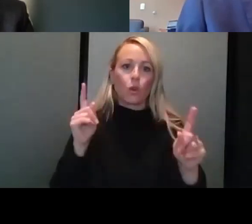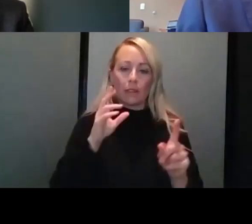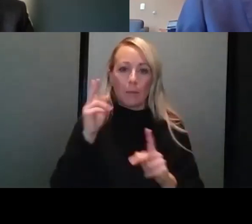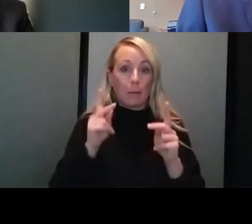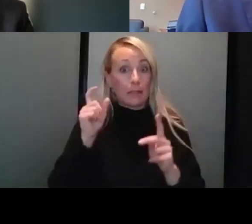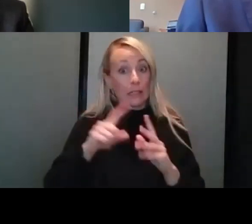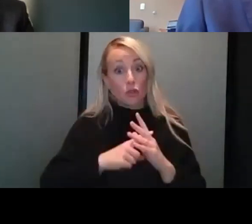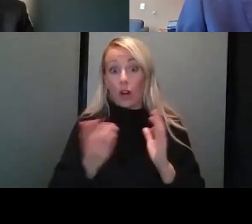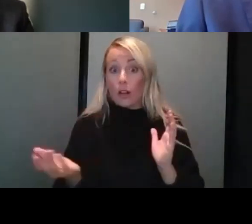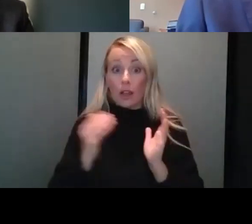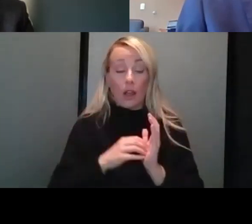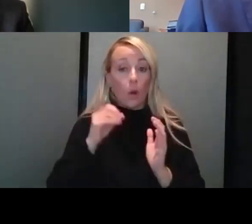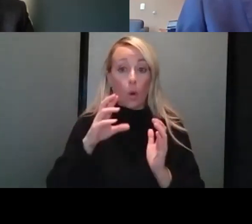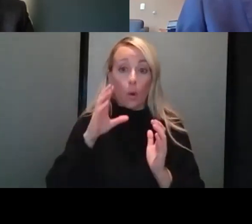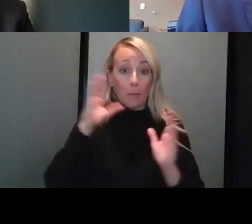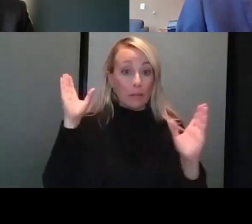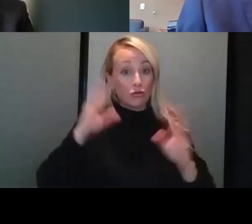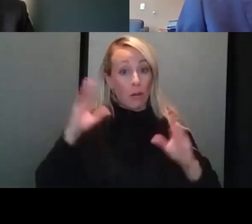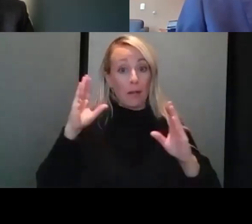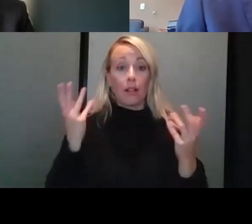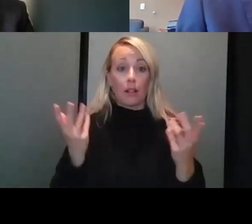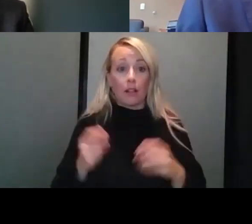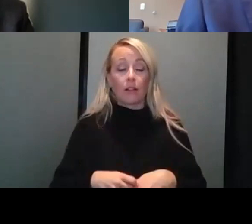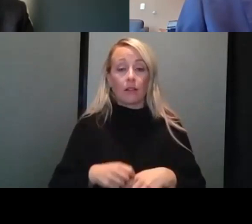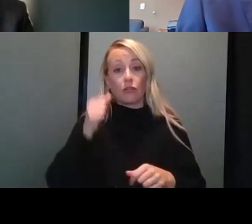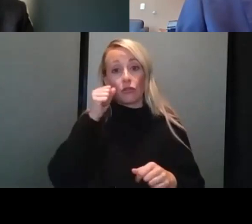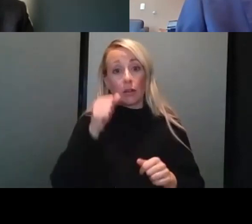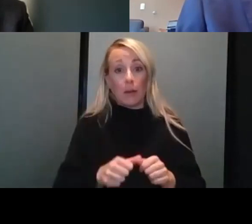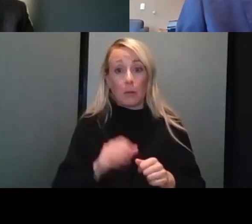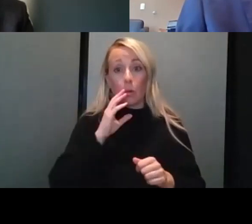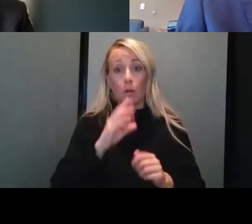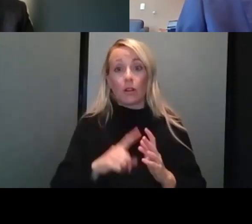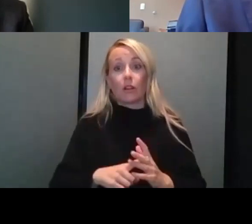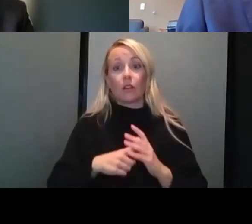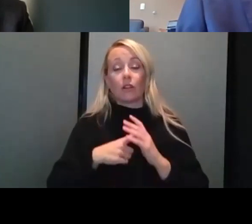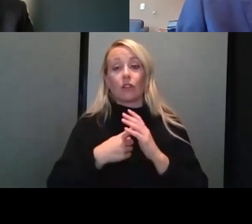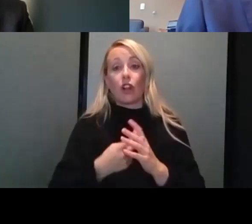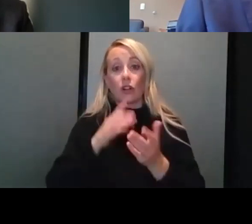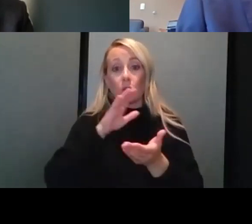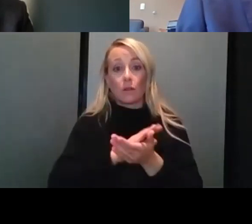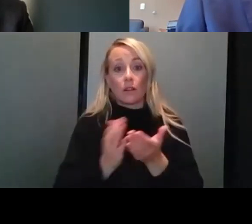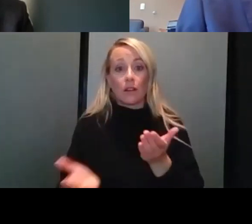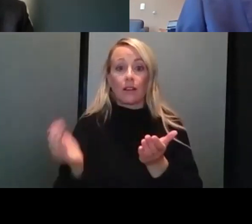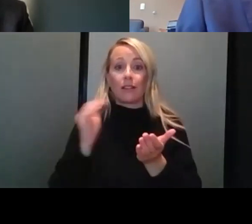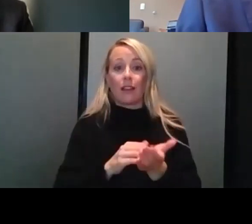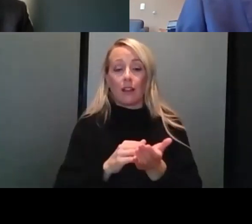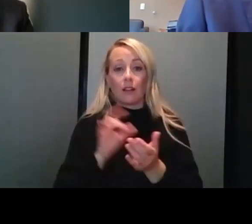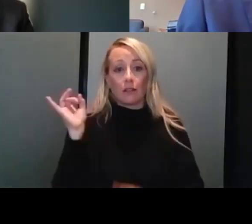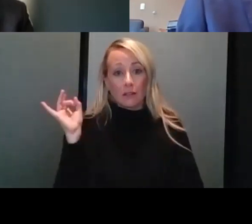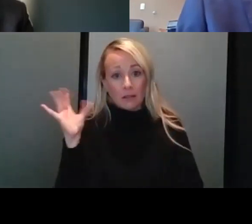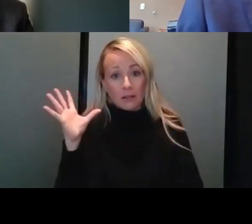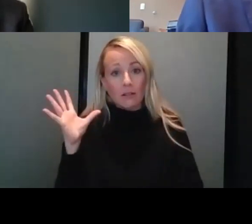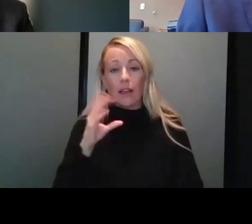start doing it or we're going to be in deep trouble. And remember, we're about to start school again and, um,